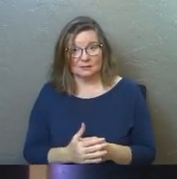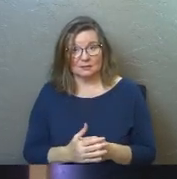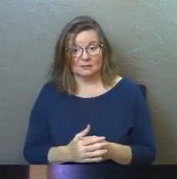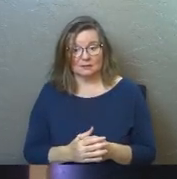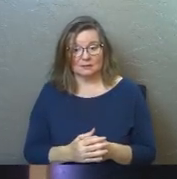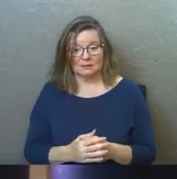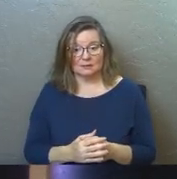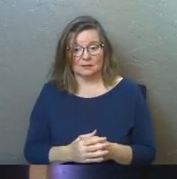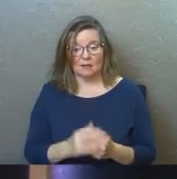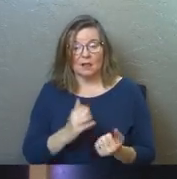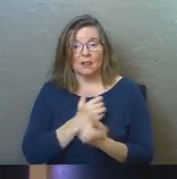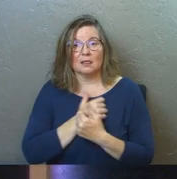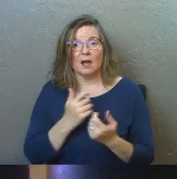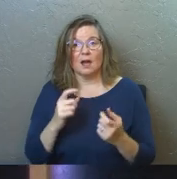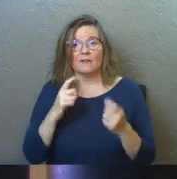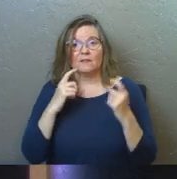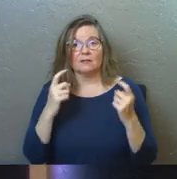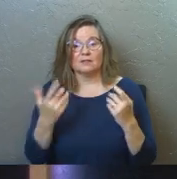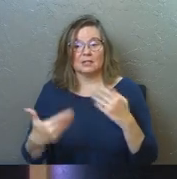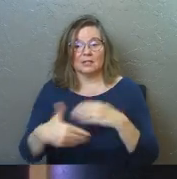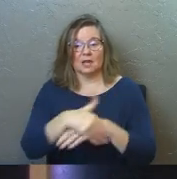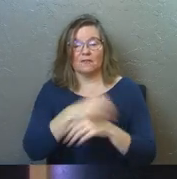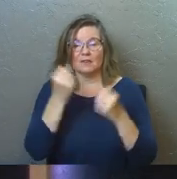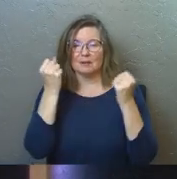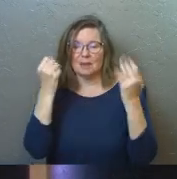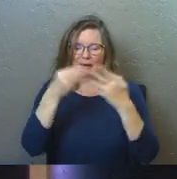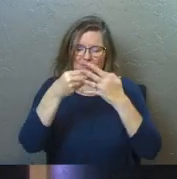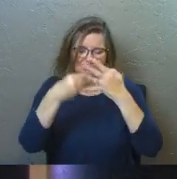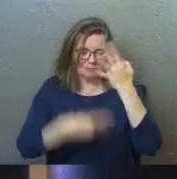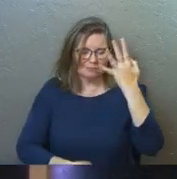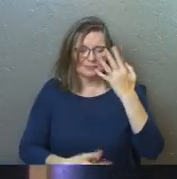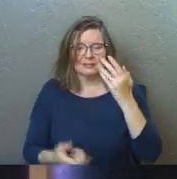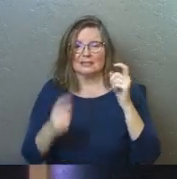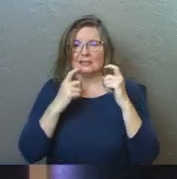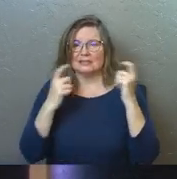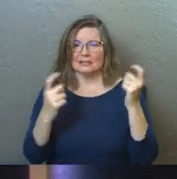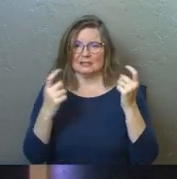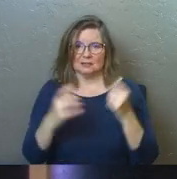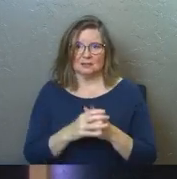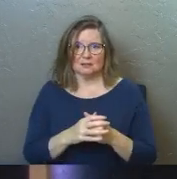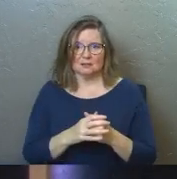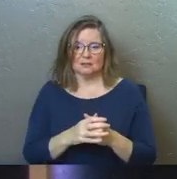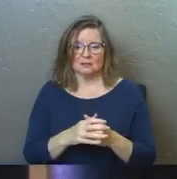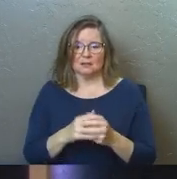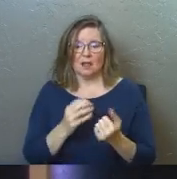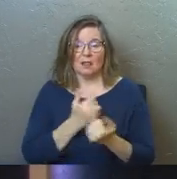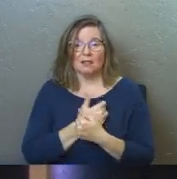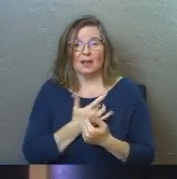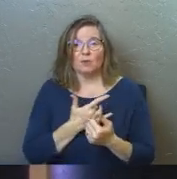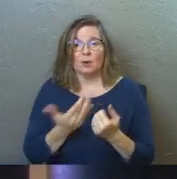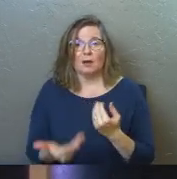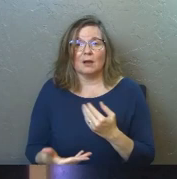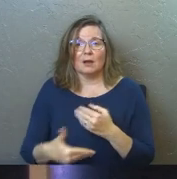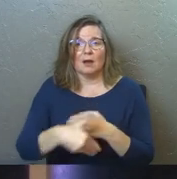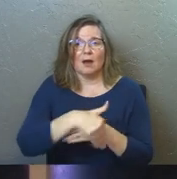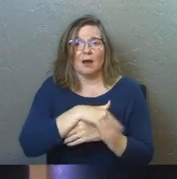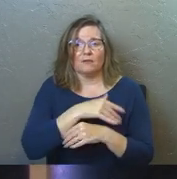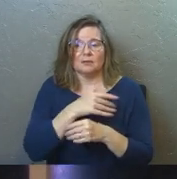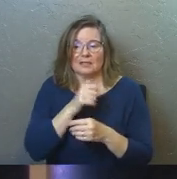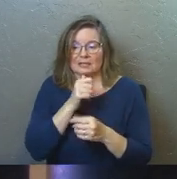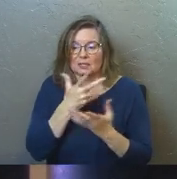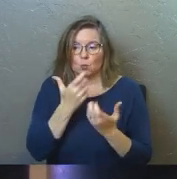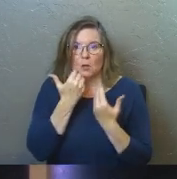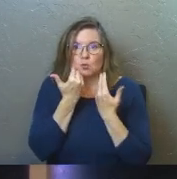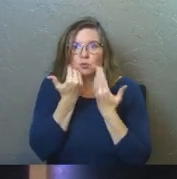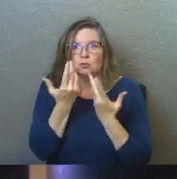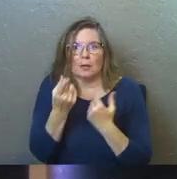covers, the New Testament says, love covers a multitude of sins. Love has this covering nature to you. It doesn't want to